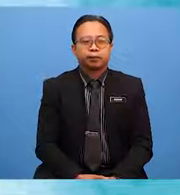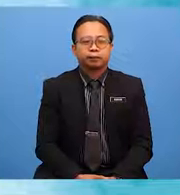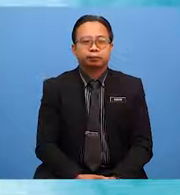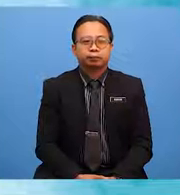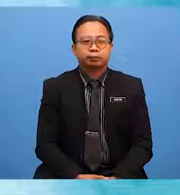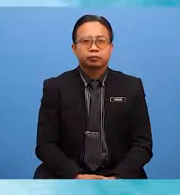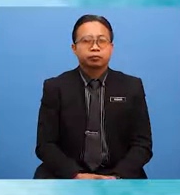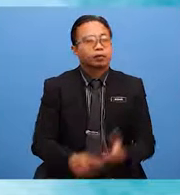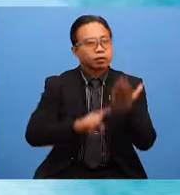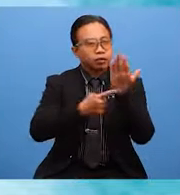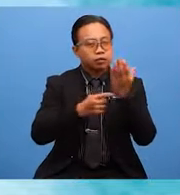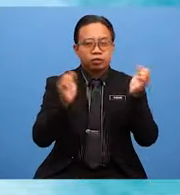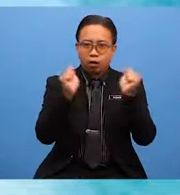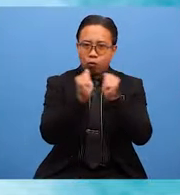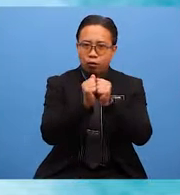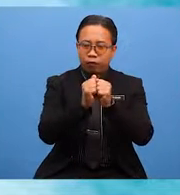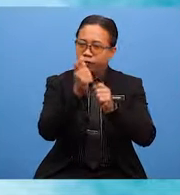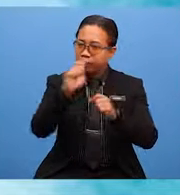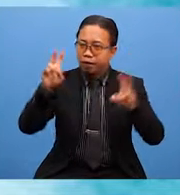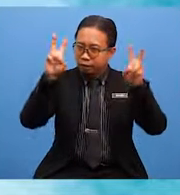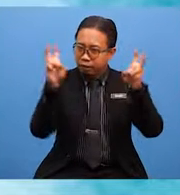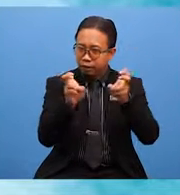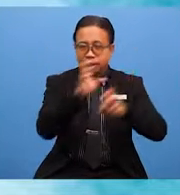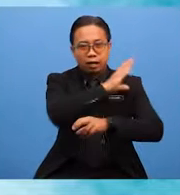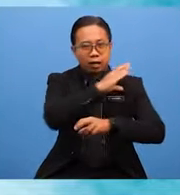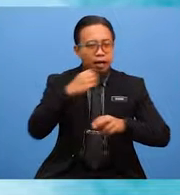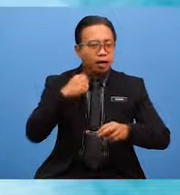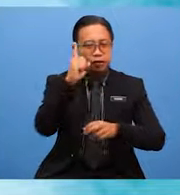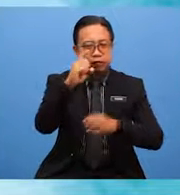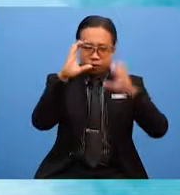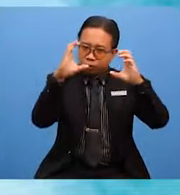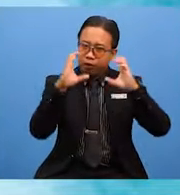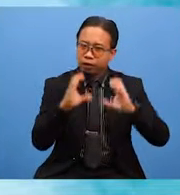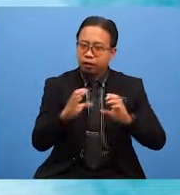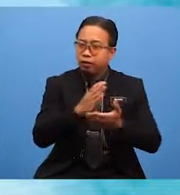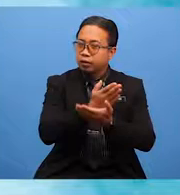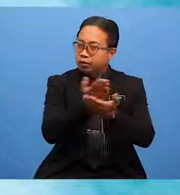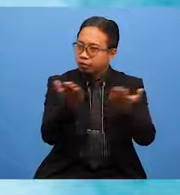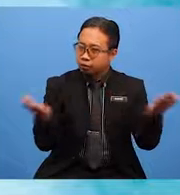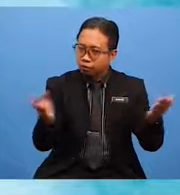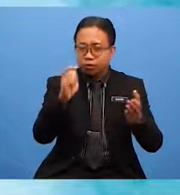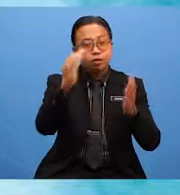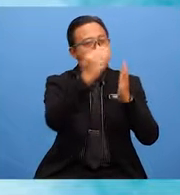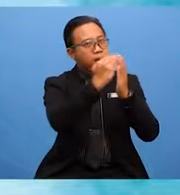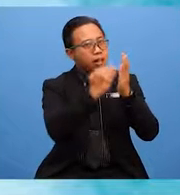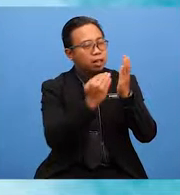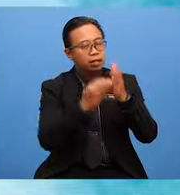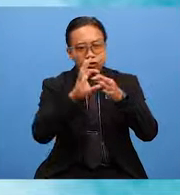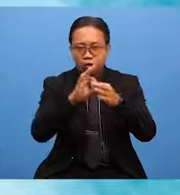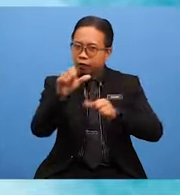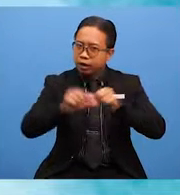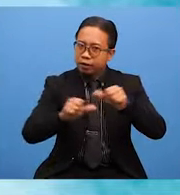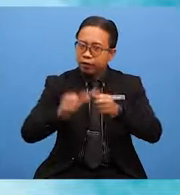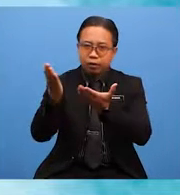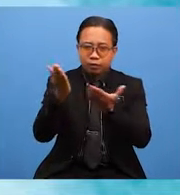It starts with the title and the first paragraph introduces the list of the activities carried